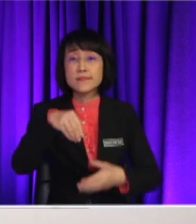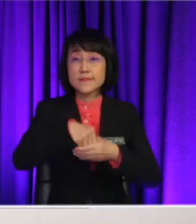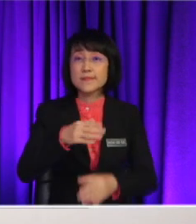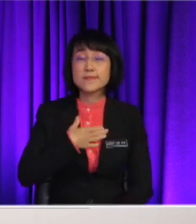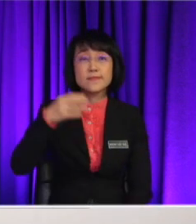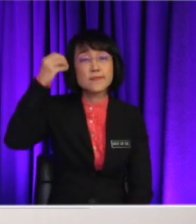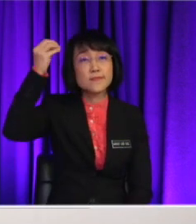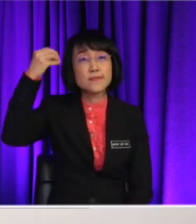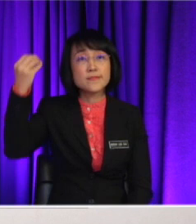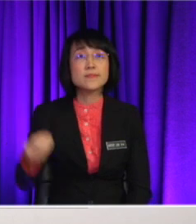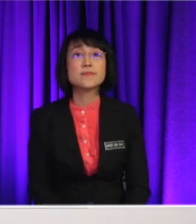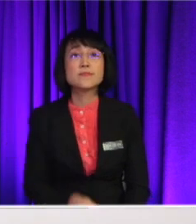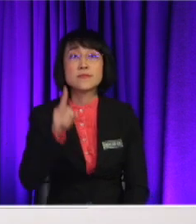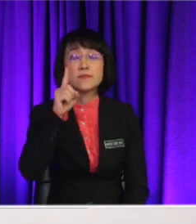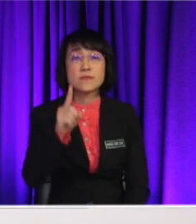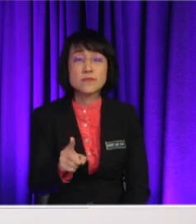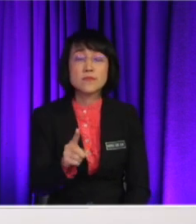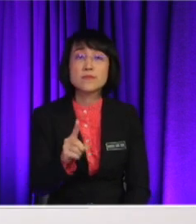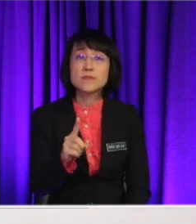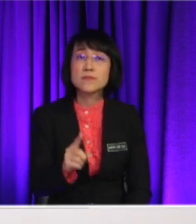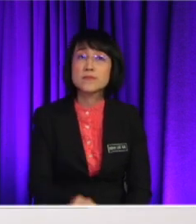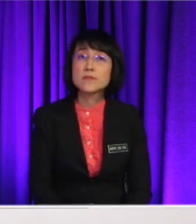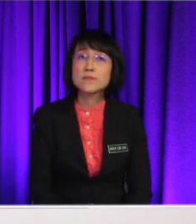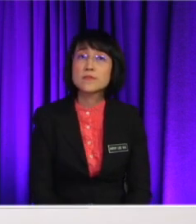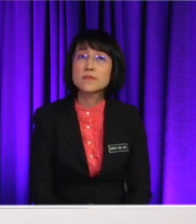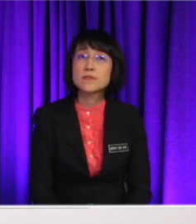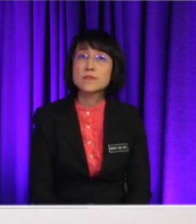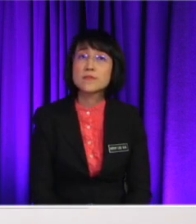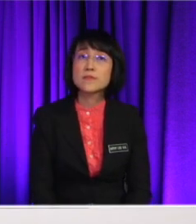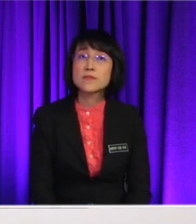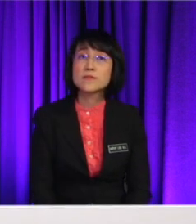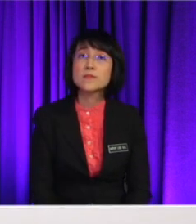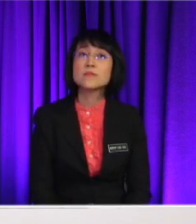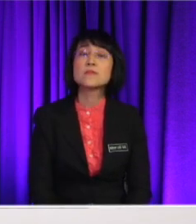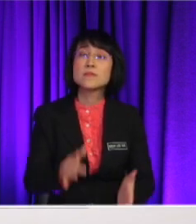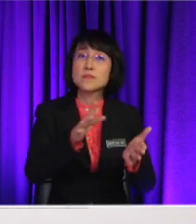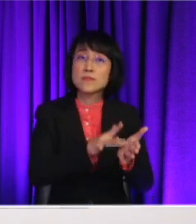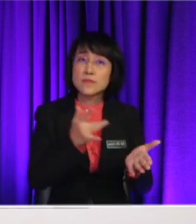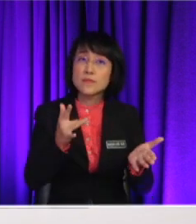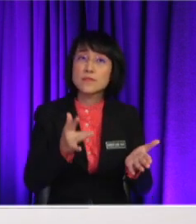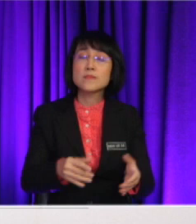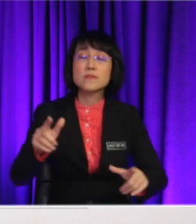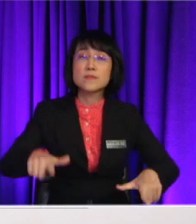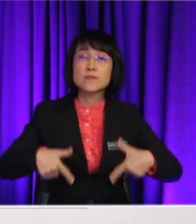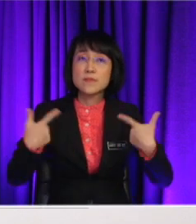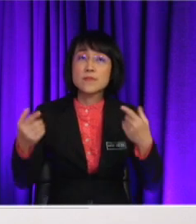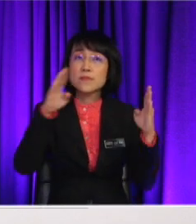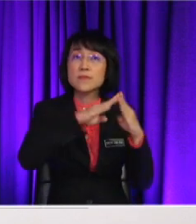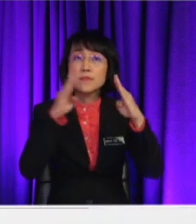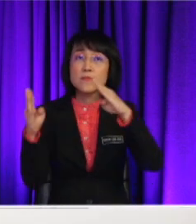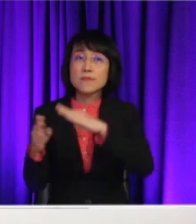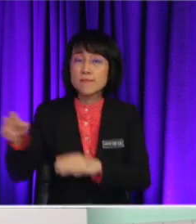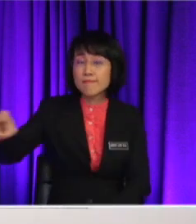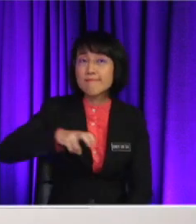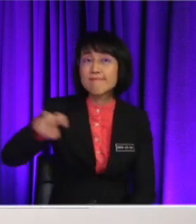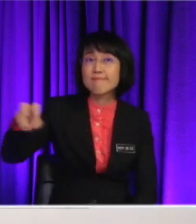one of the advantages of living in an urban area is that the transportation system is highly developed And it often reset